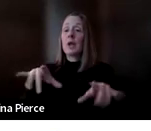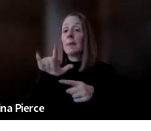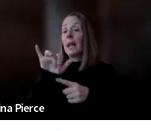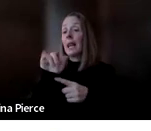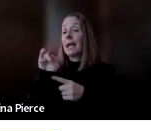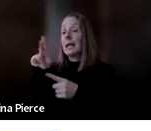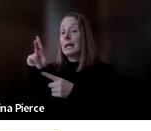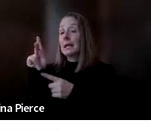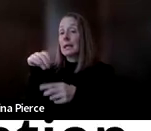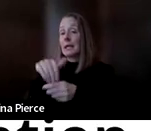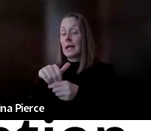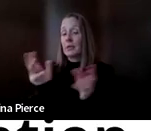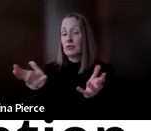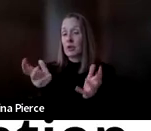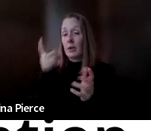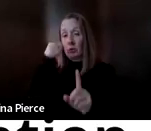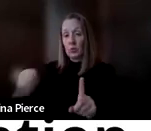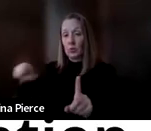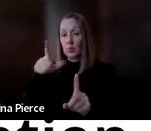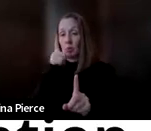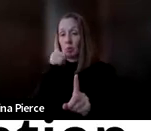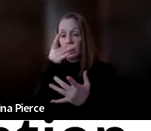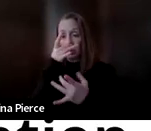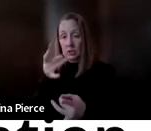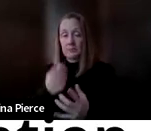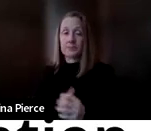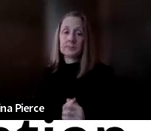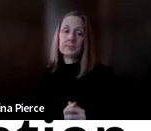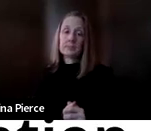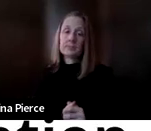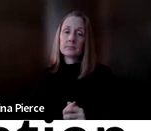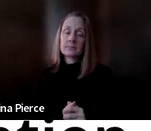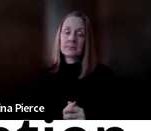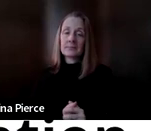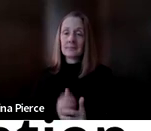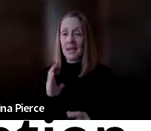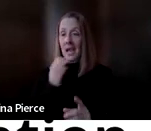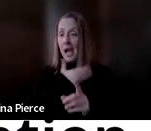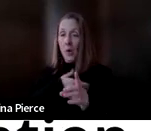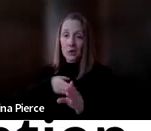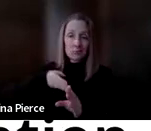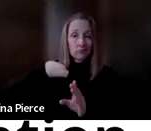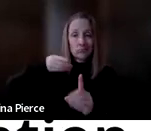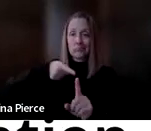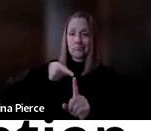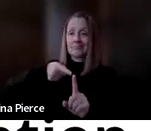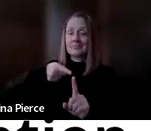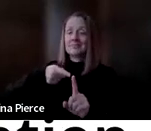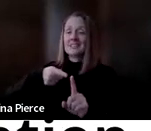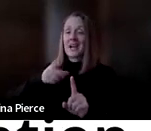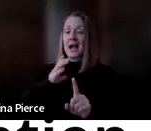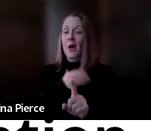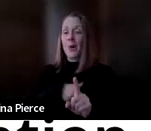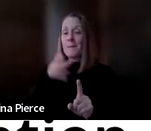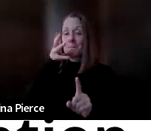in the chat for those of you that are interested. Our bread and butter is our parent mentors. They are all across the state. They